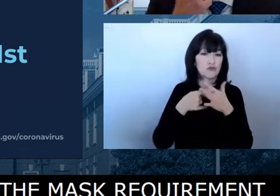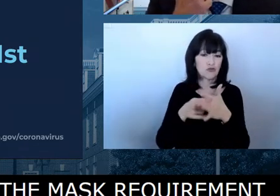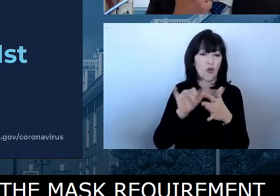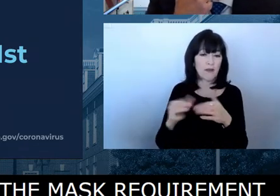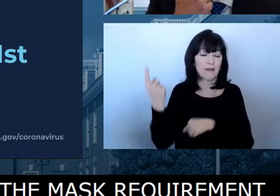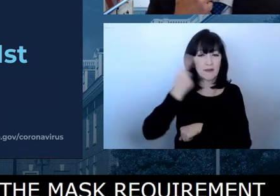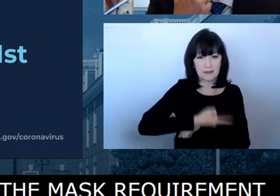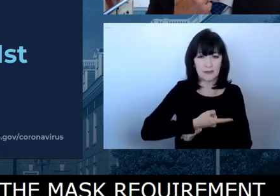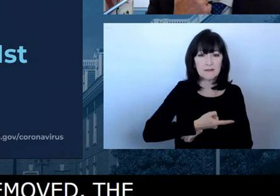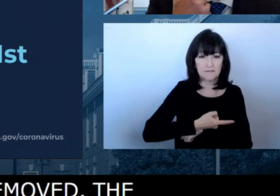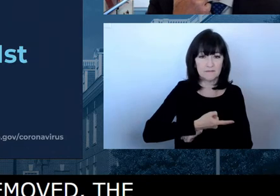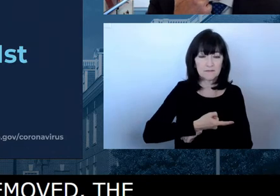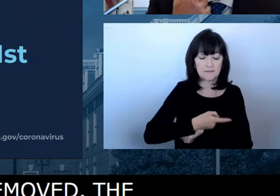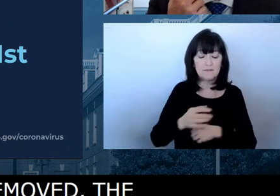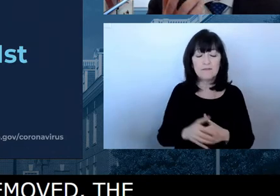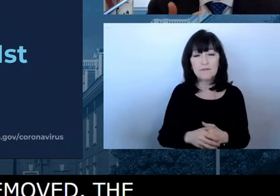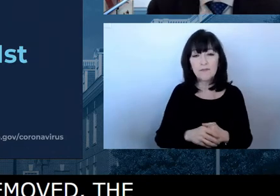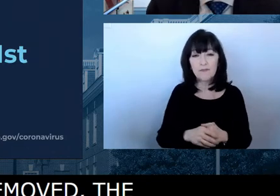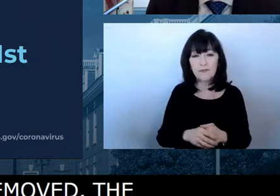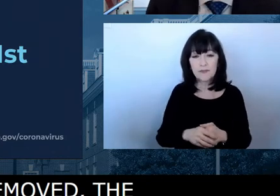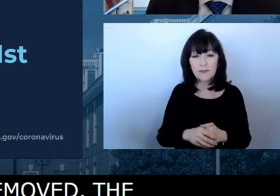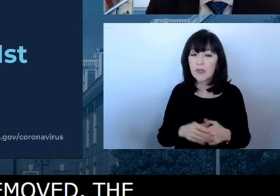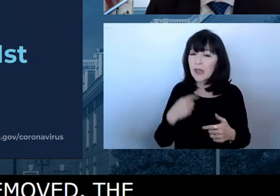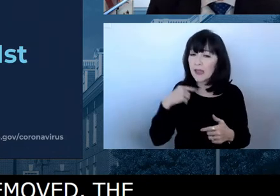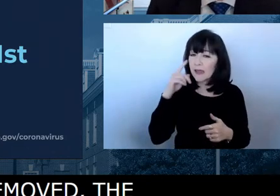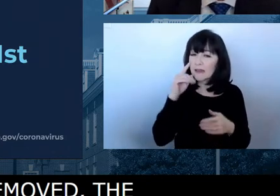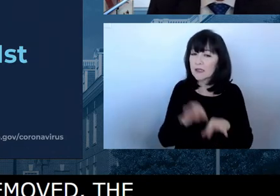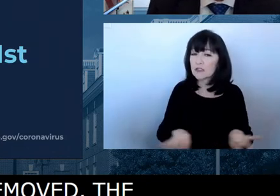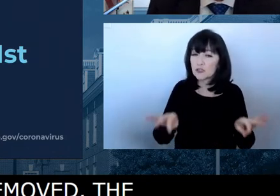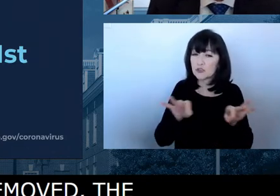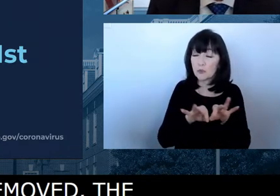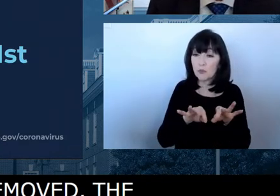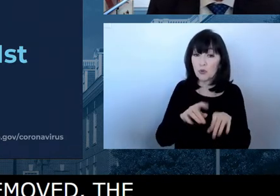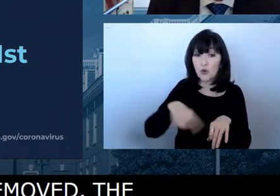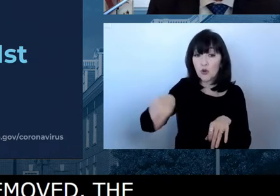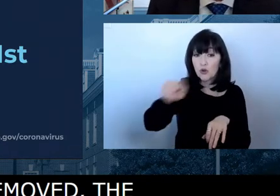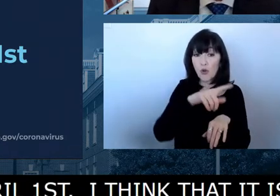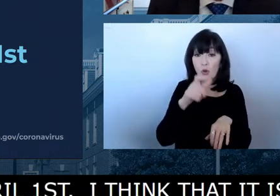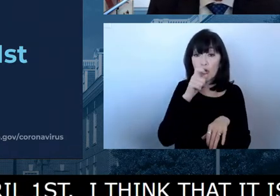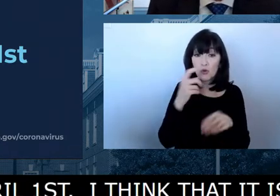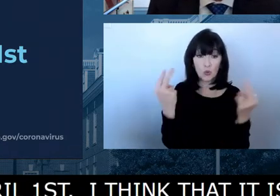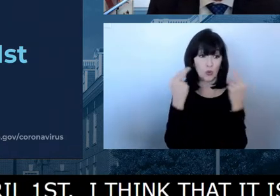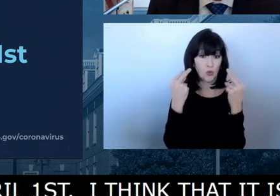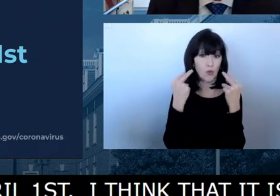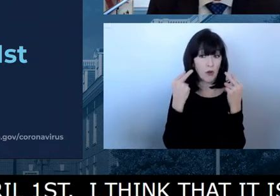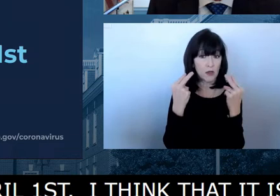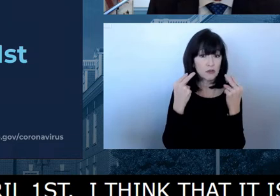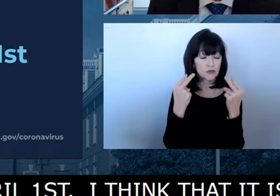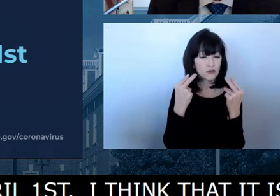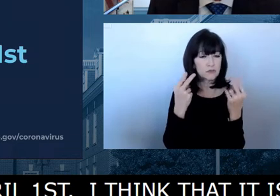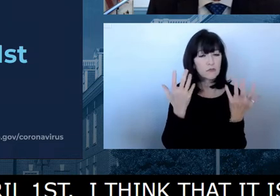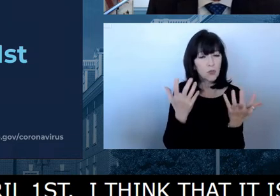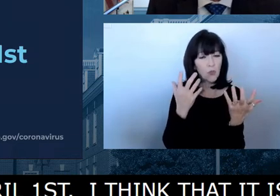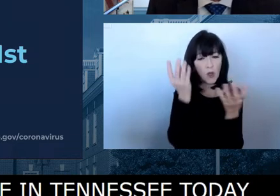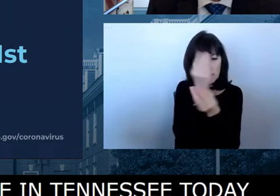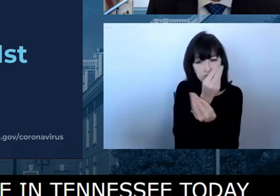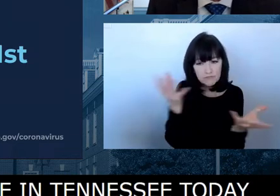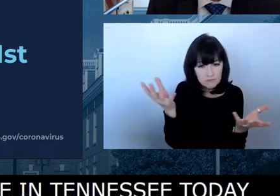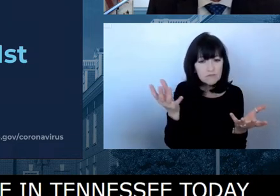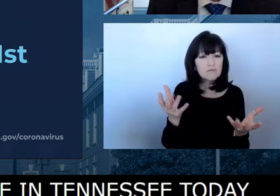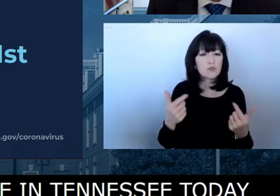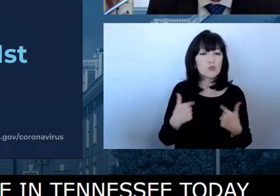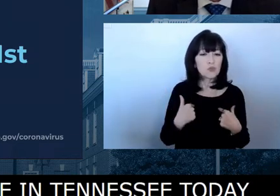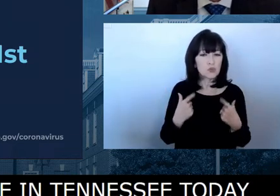to share with, um, those in attendance today sort of where we are and what we're doing in preparation to support